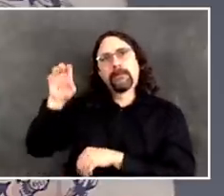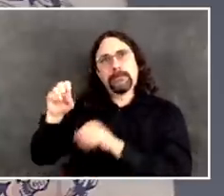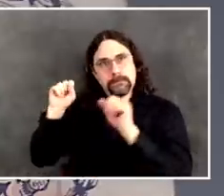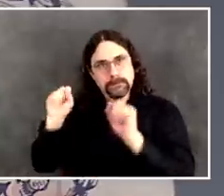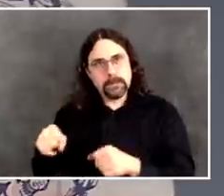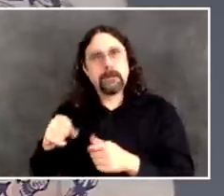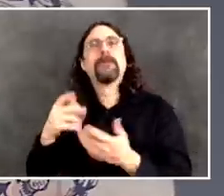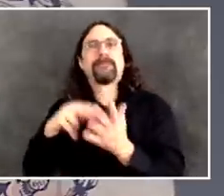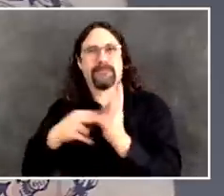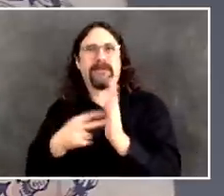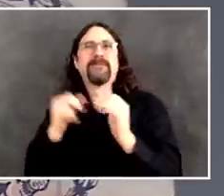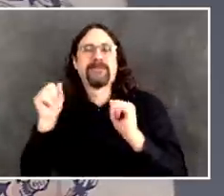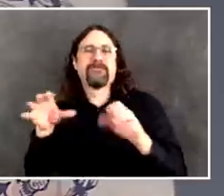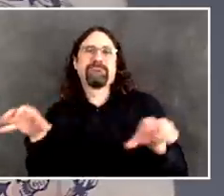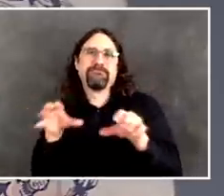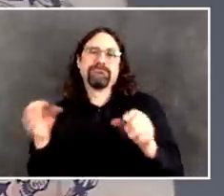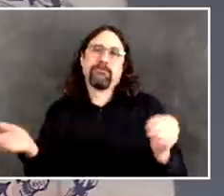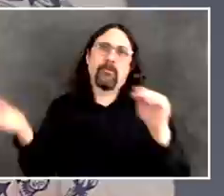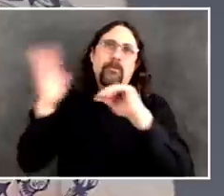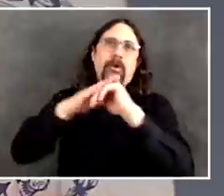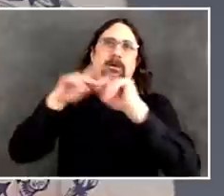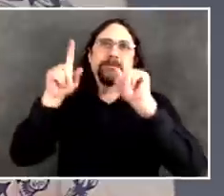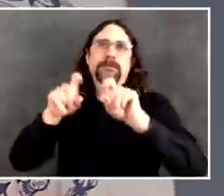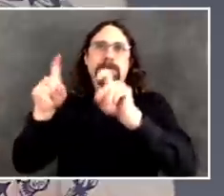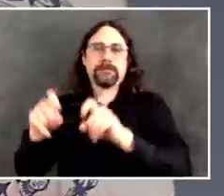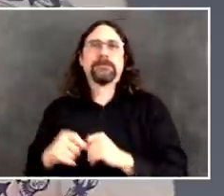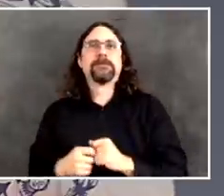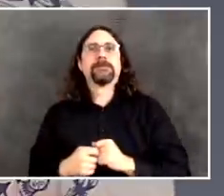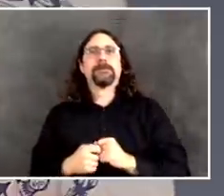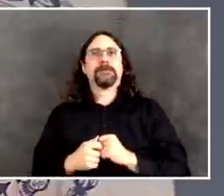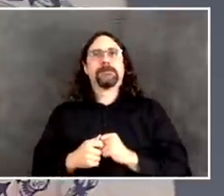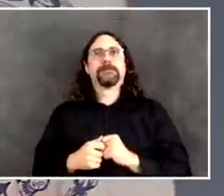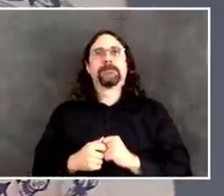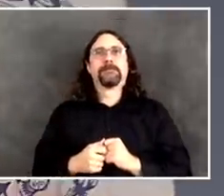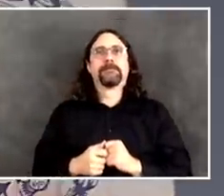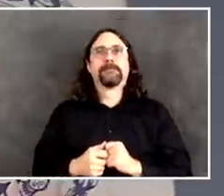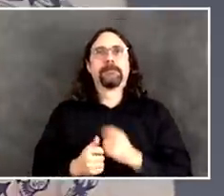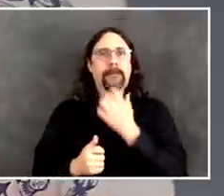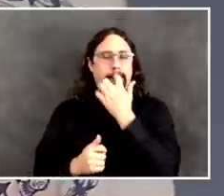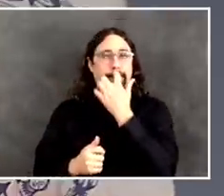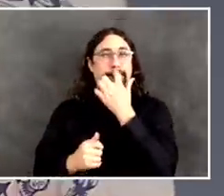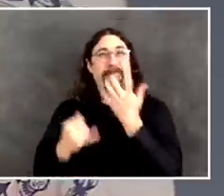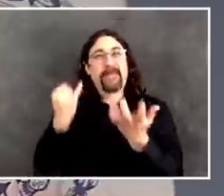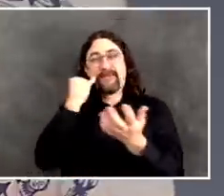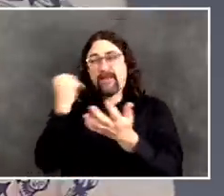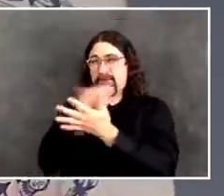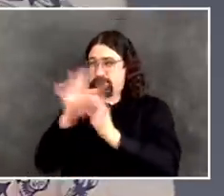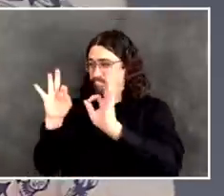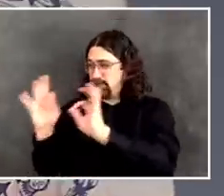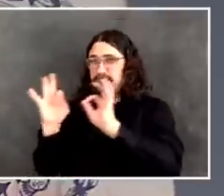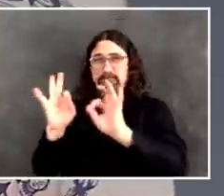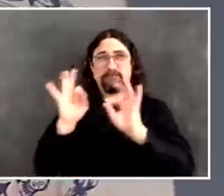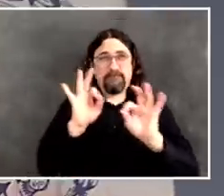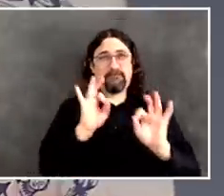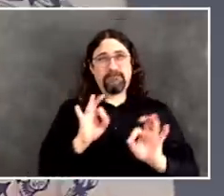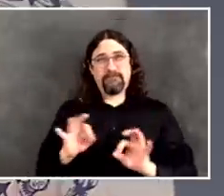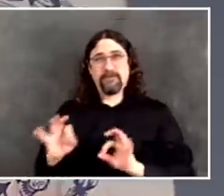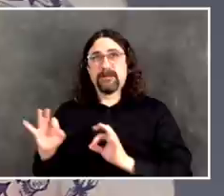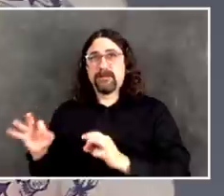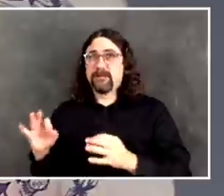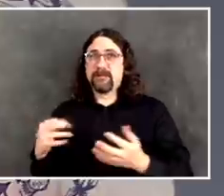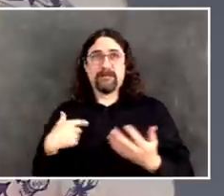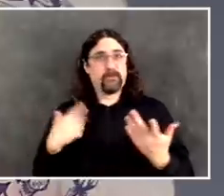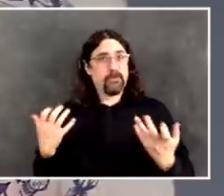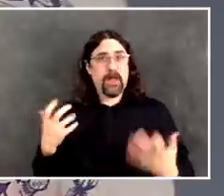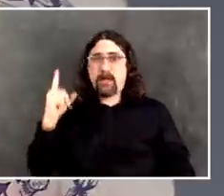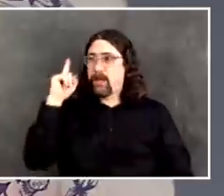of thousands of days. I've projected in a perfect world, would have hundreds of thousands a day to really suppress this disease. And I don't know when we'll